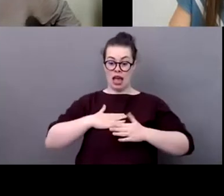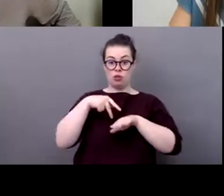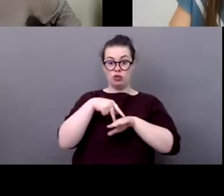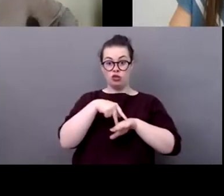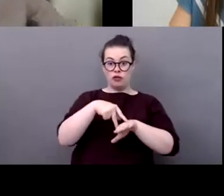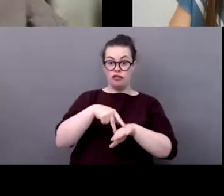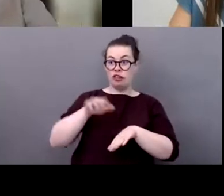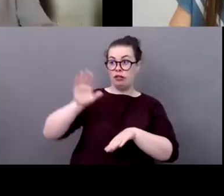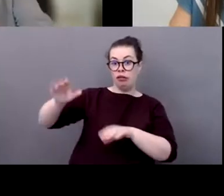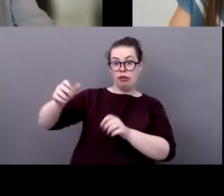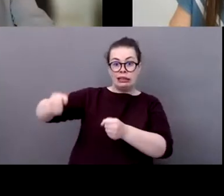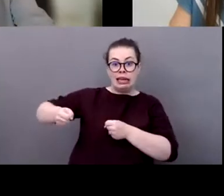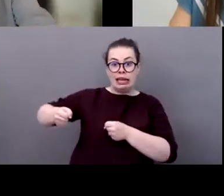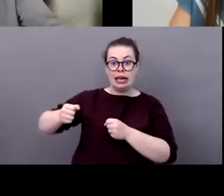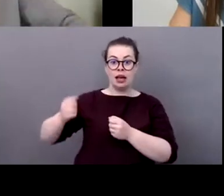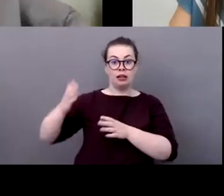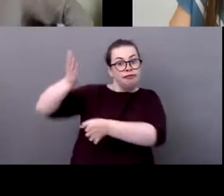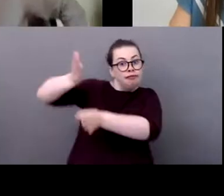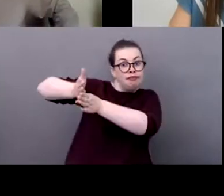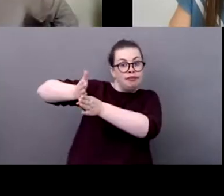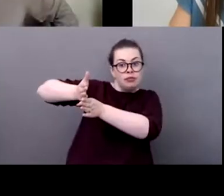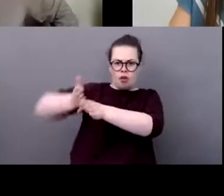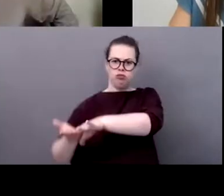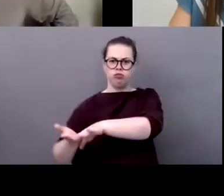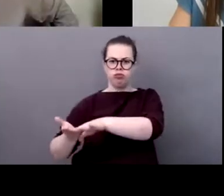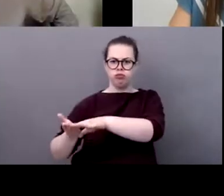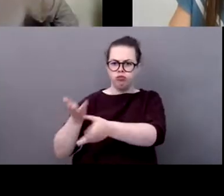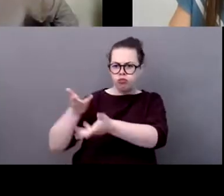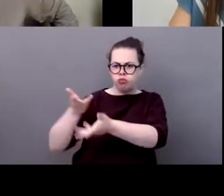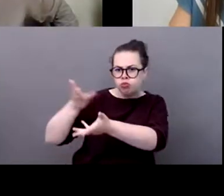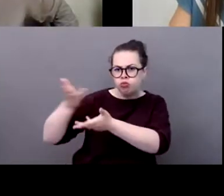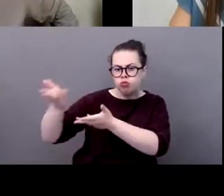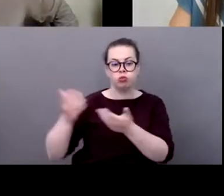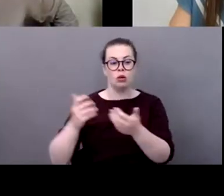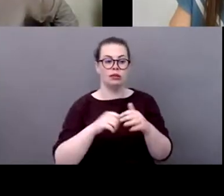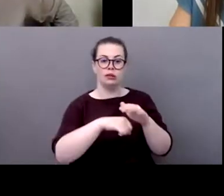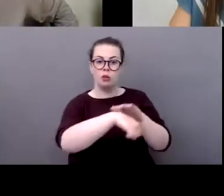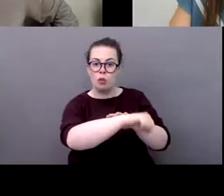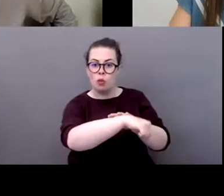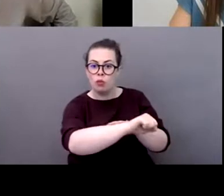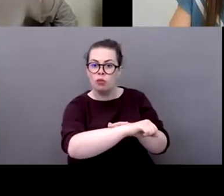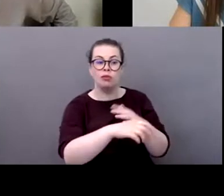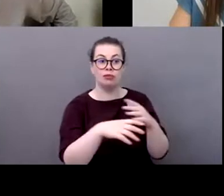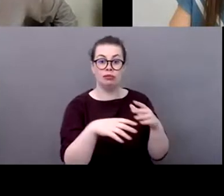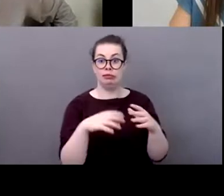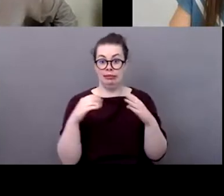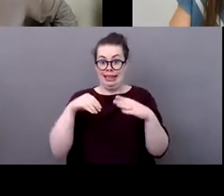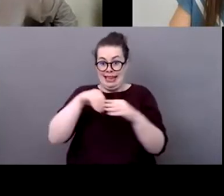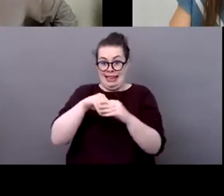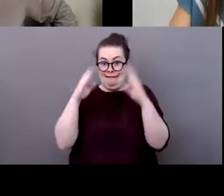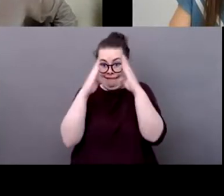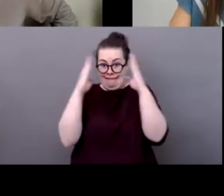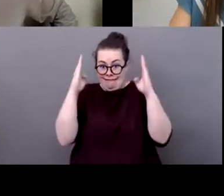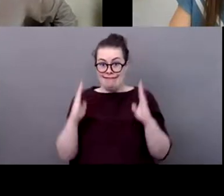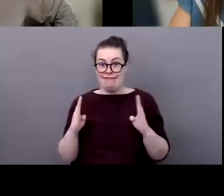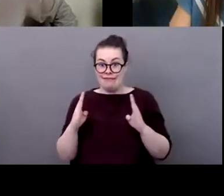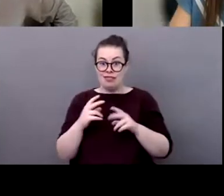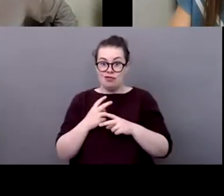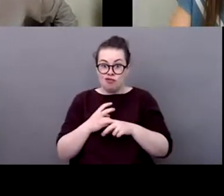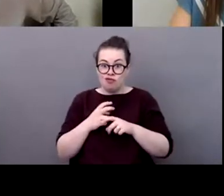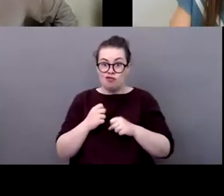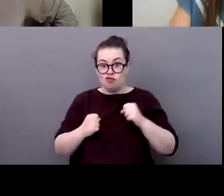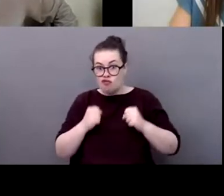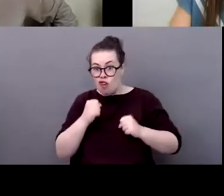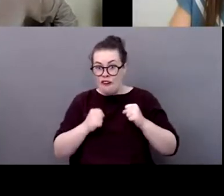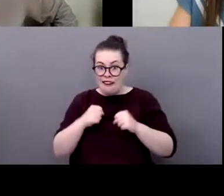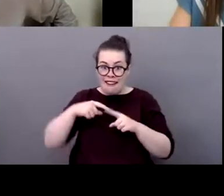stadium uh if it's indoor outdoor alpine uh even motorsports but like oh we can like